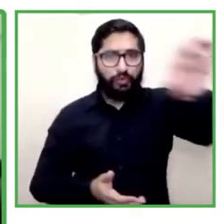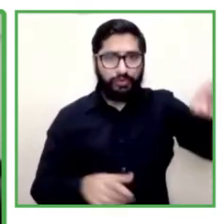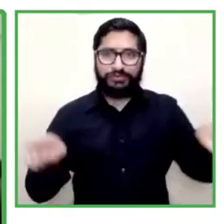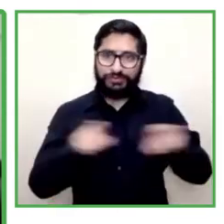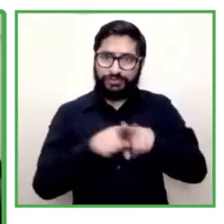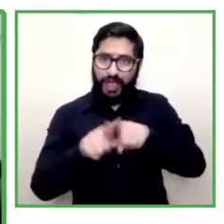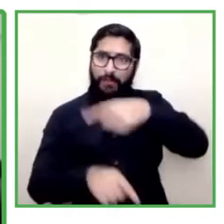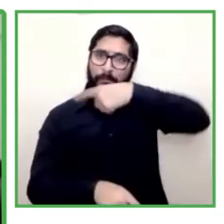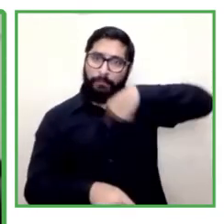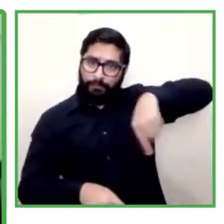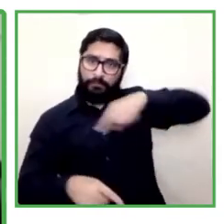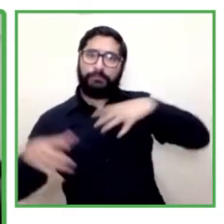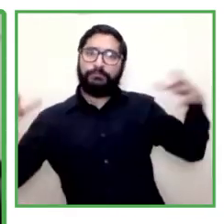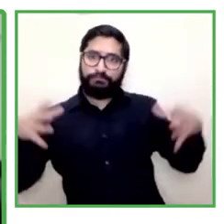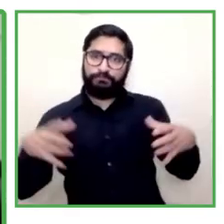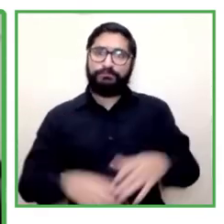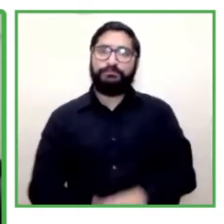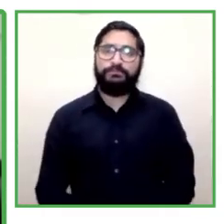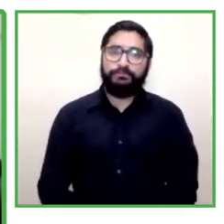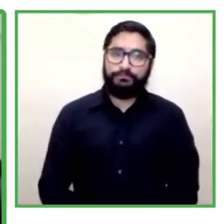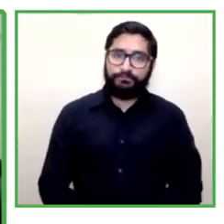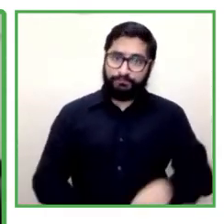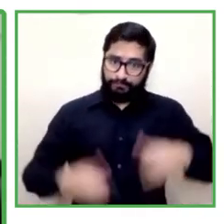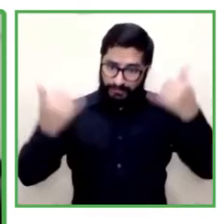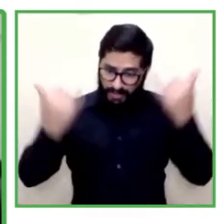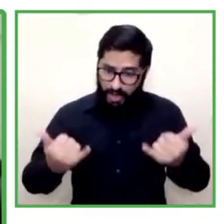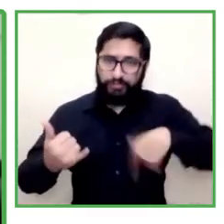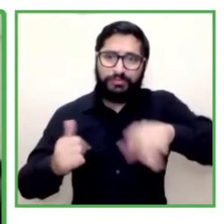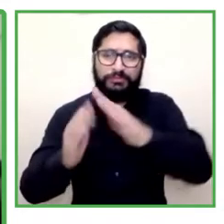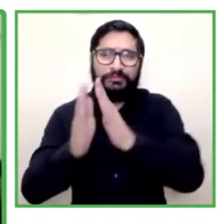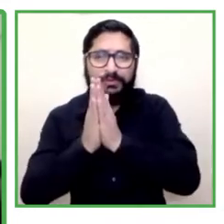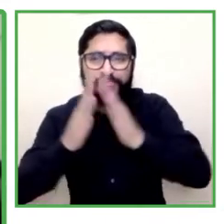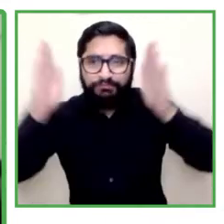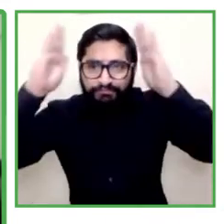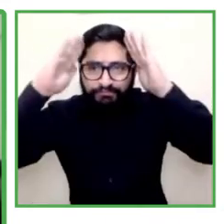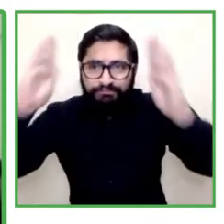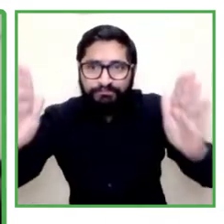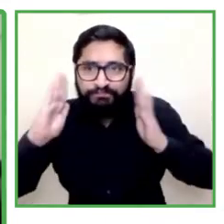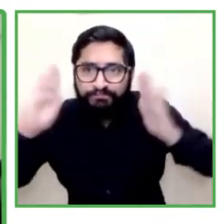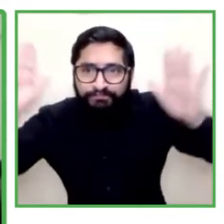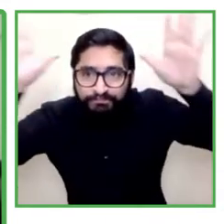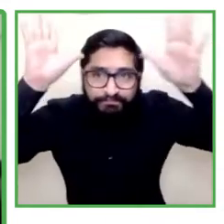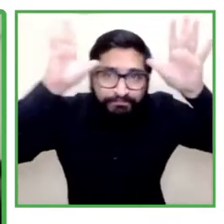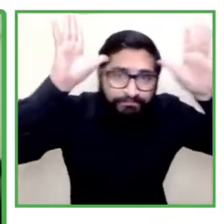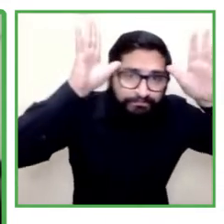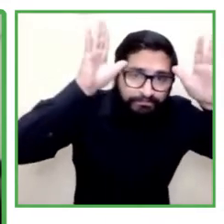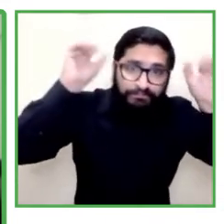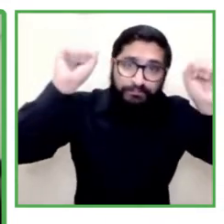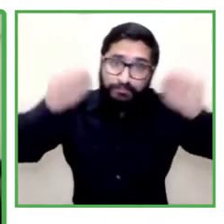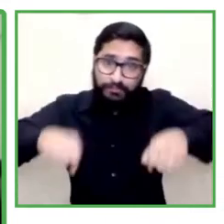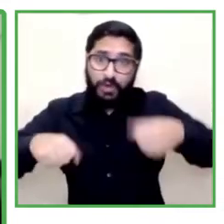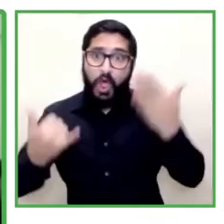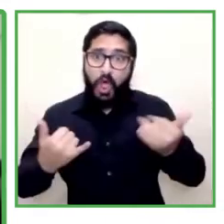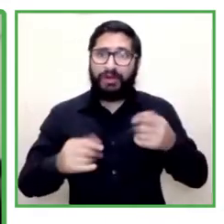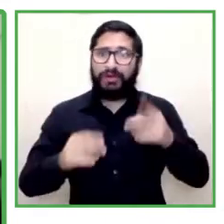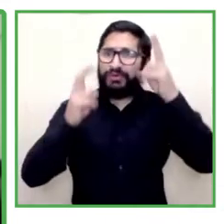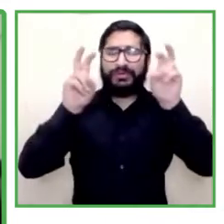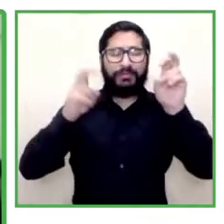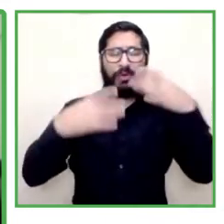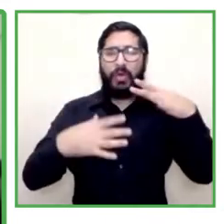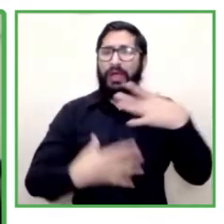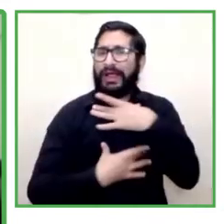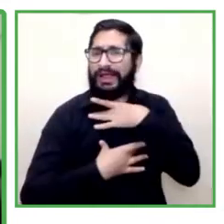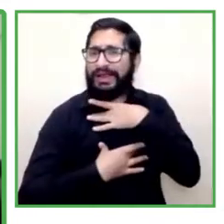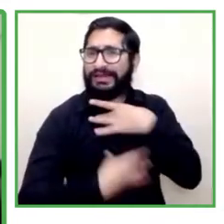face a society that are listening today and everyone who are interested in promoting inclusion.